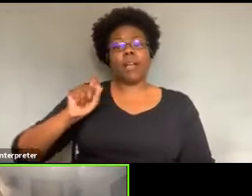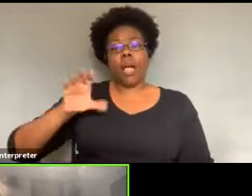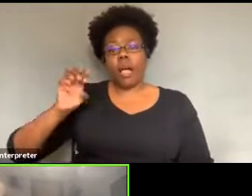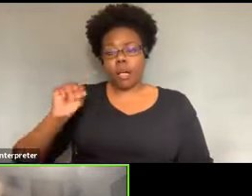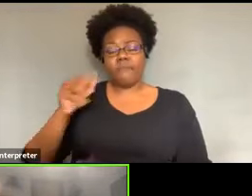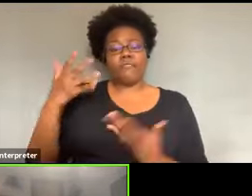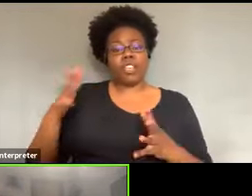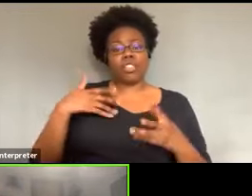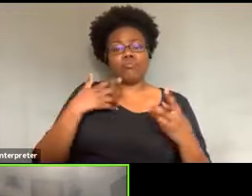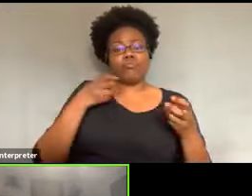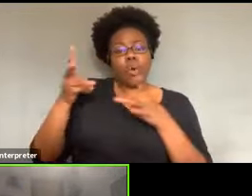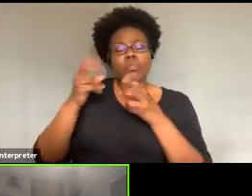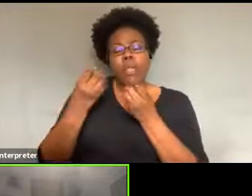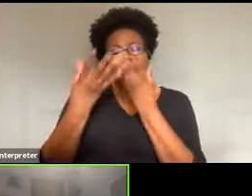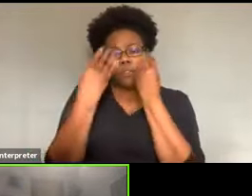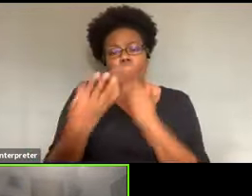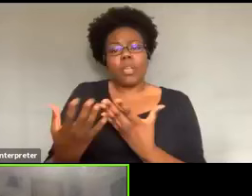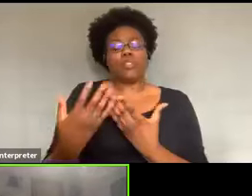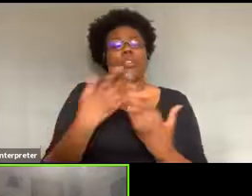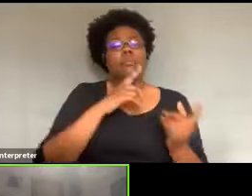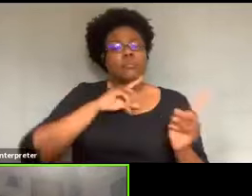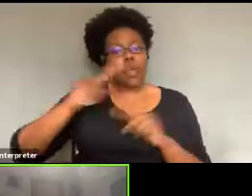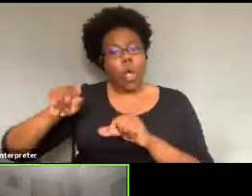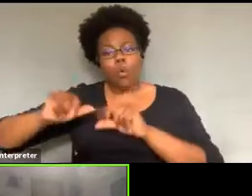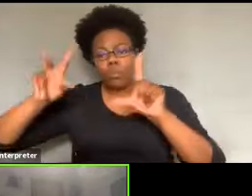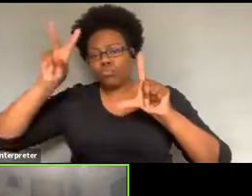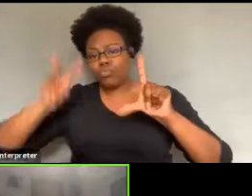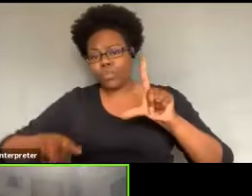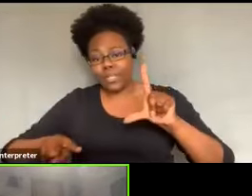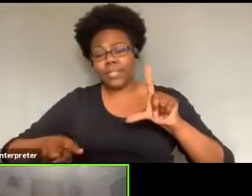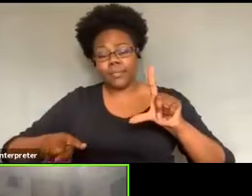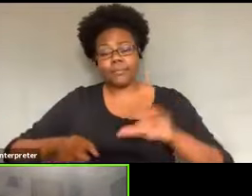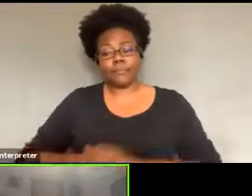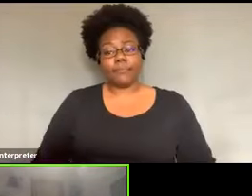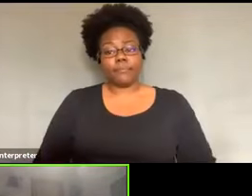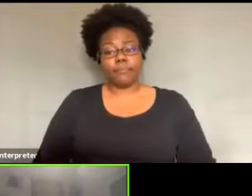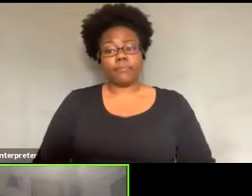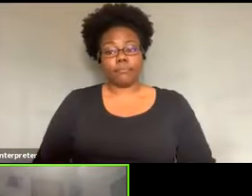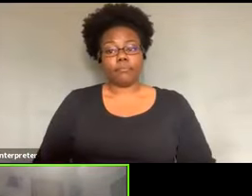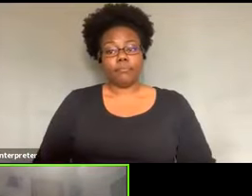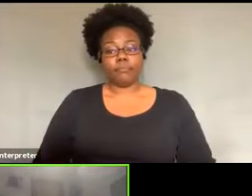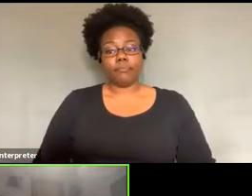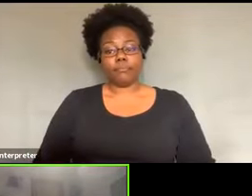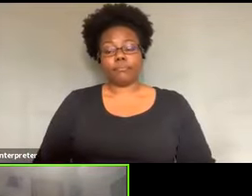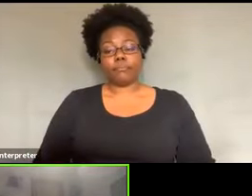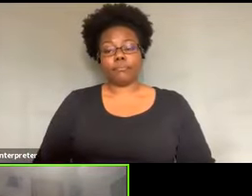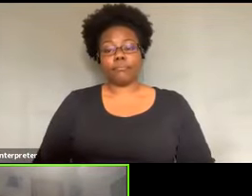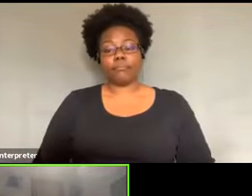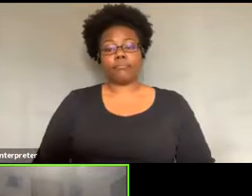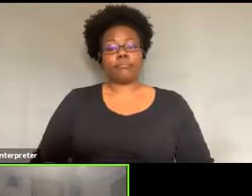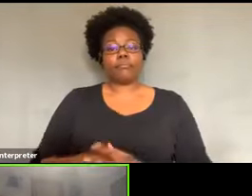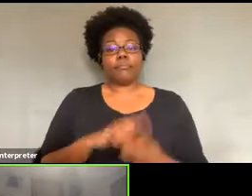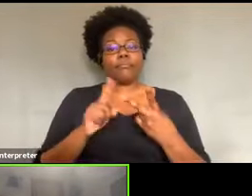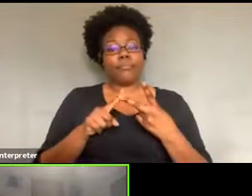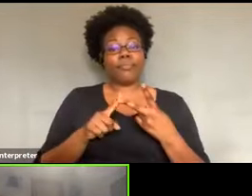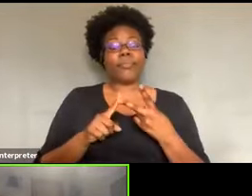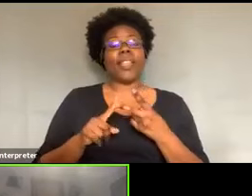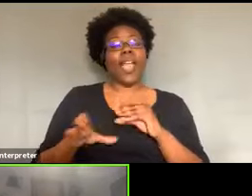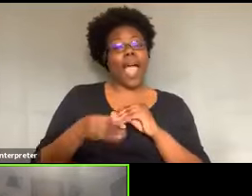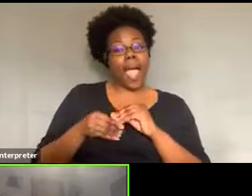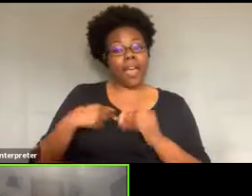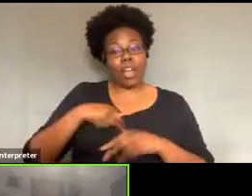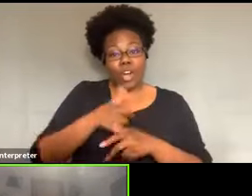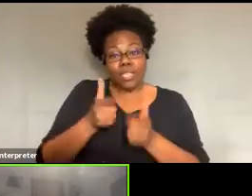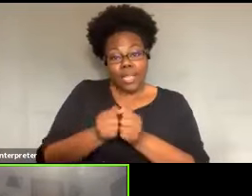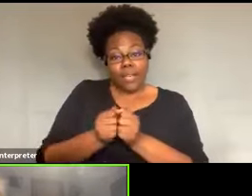people can keep in touch with, make sure that you, um, do that texting so that you can keep up with what's going on in